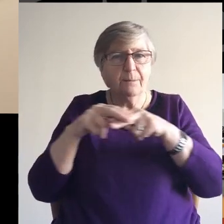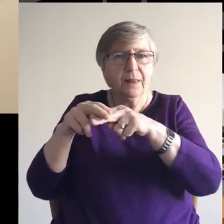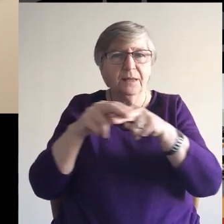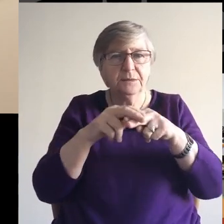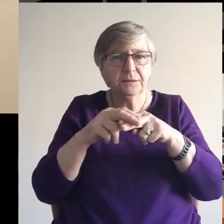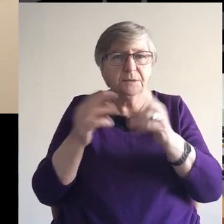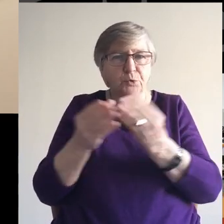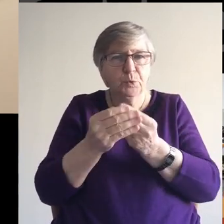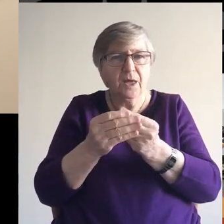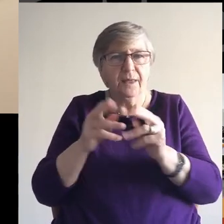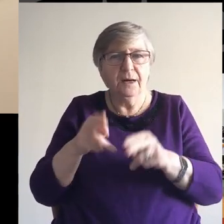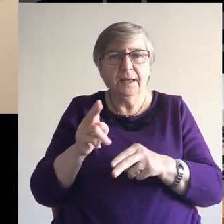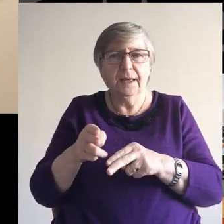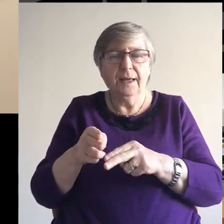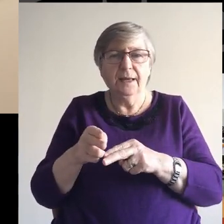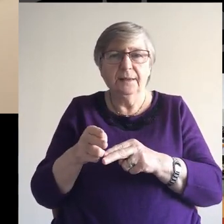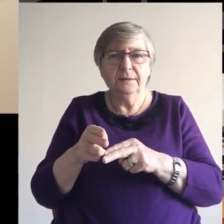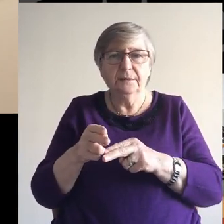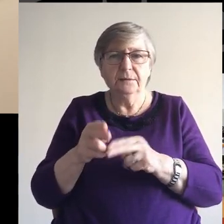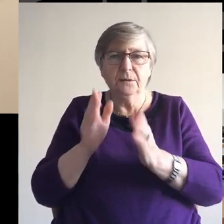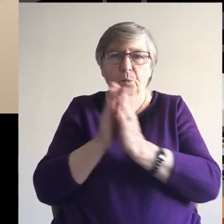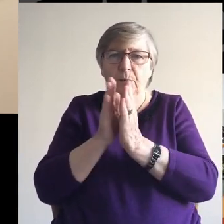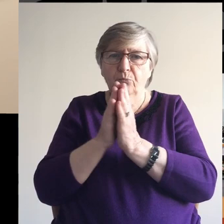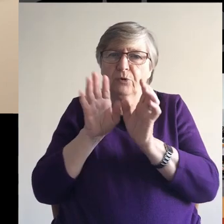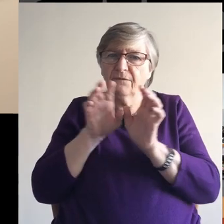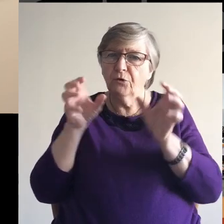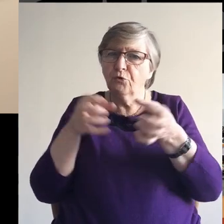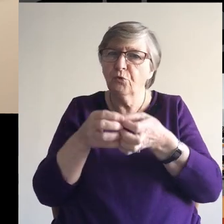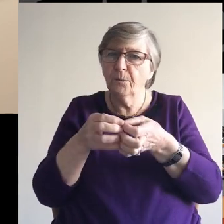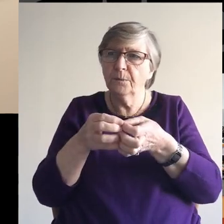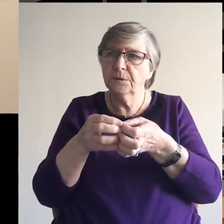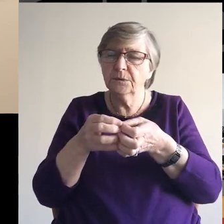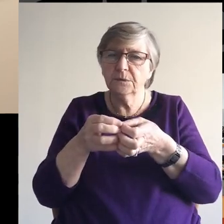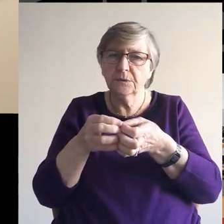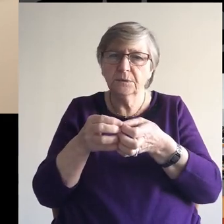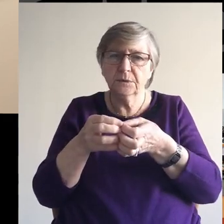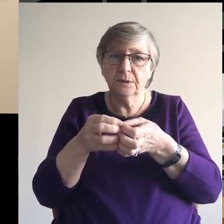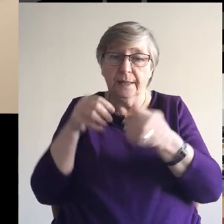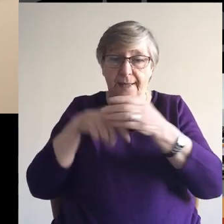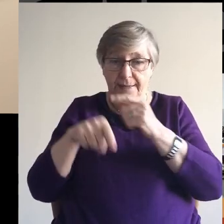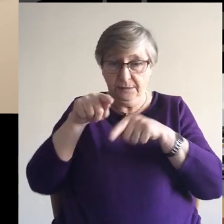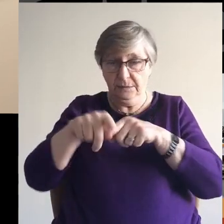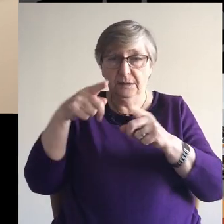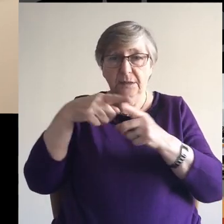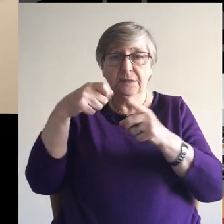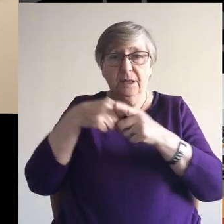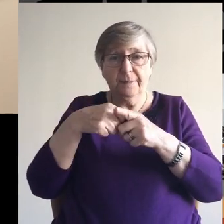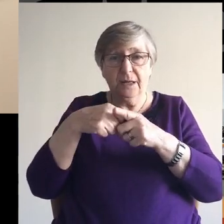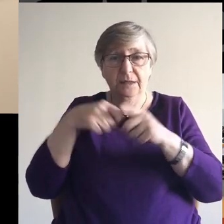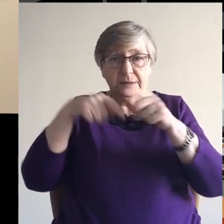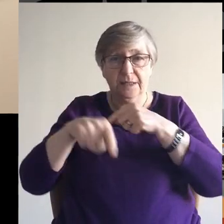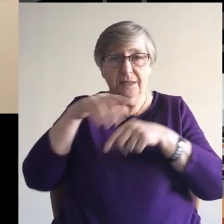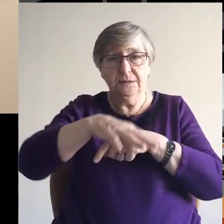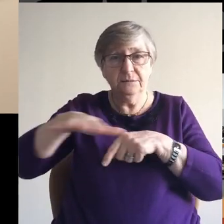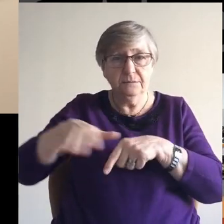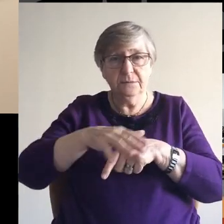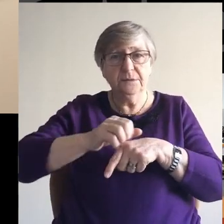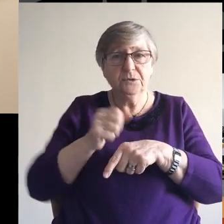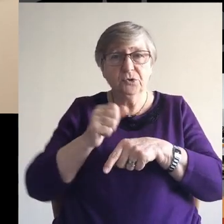We pray for agencies in our town, in our country,